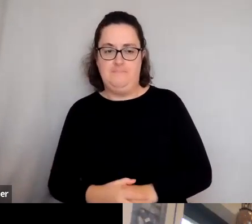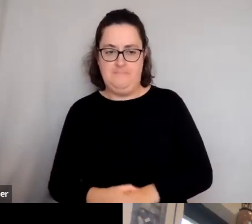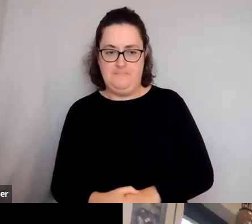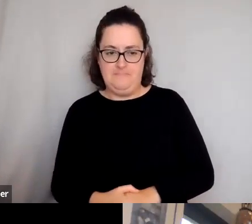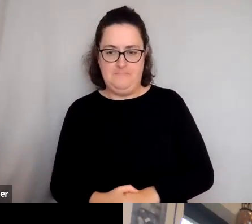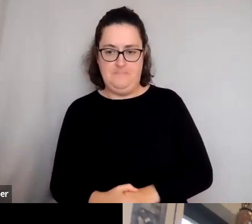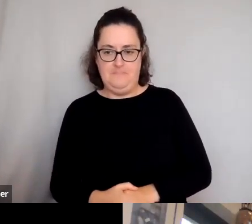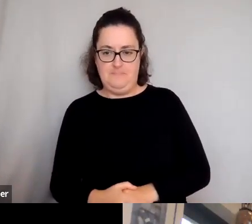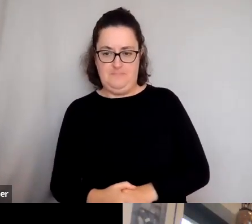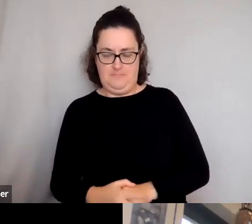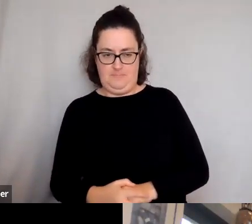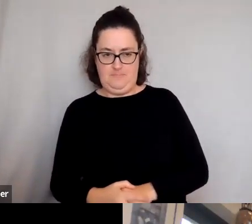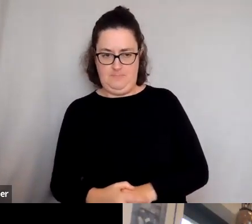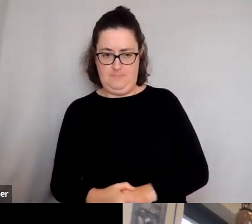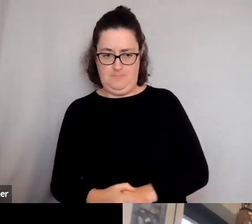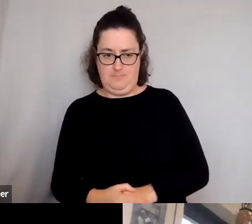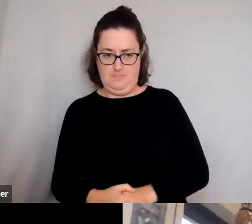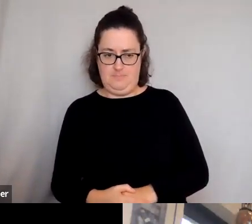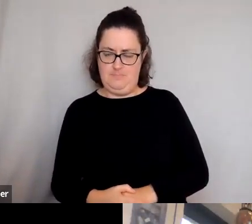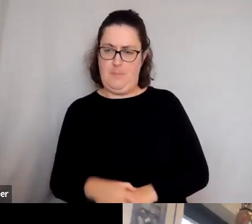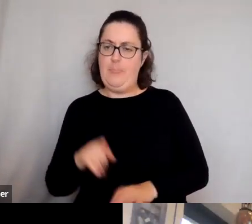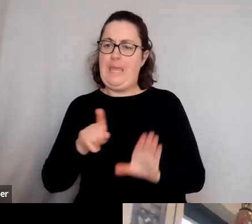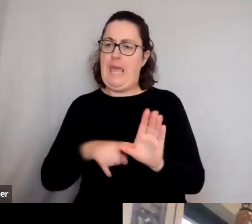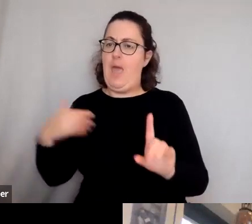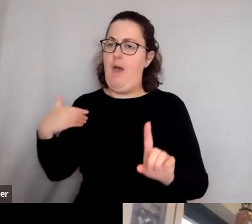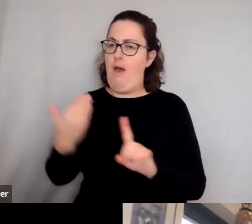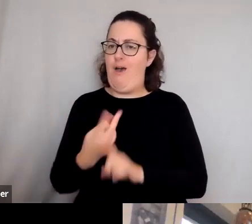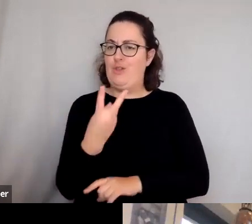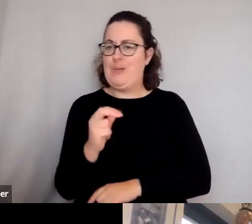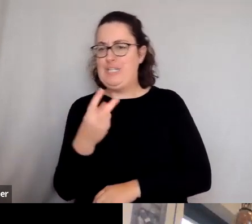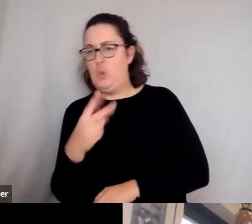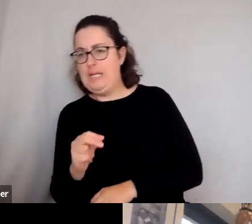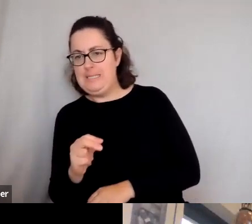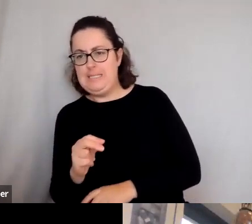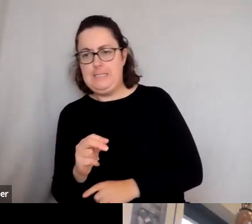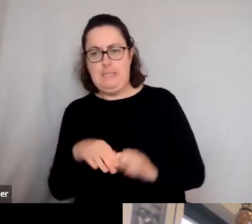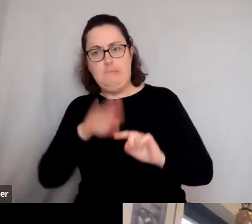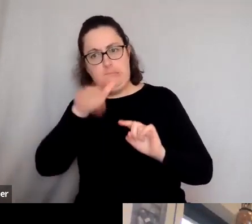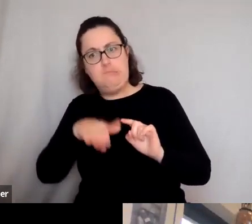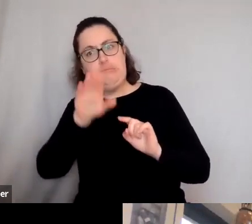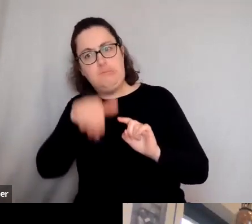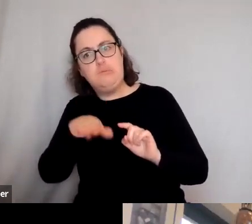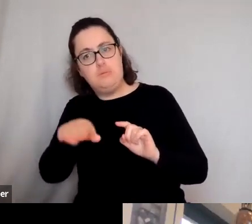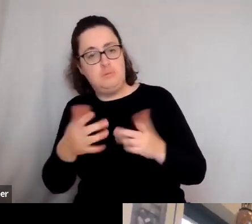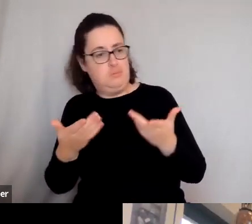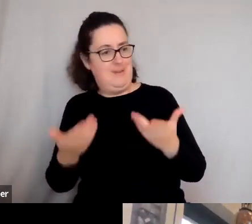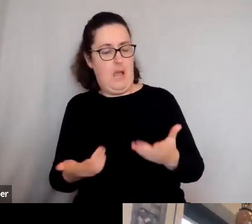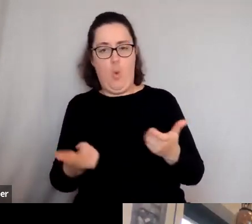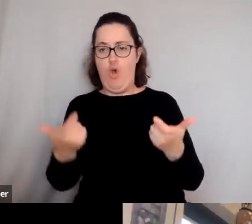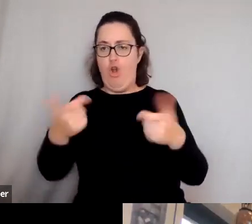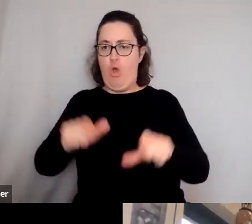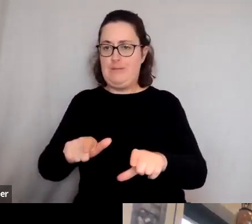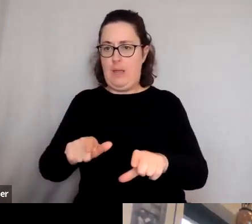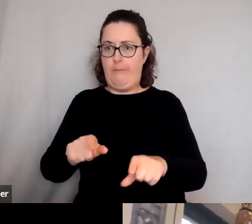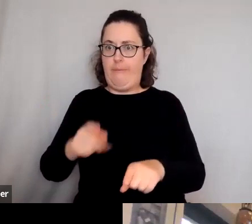this has been a tumultuous year in many ways. One of the things that it's done is we're in our second lockdown now.